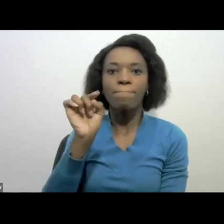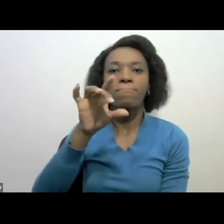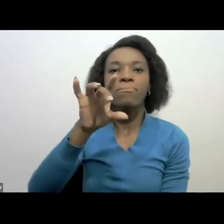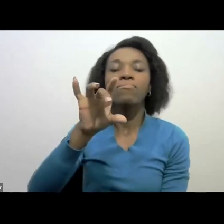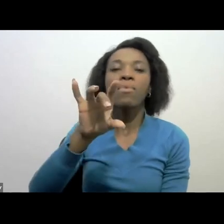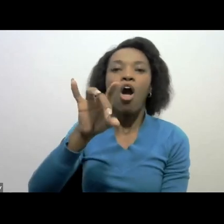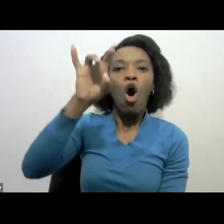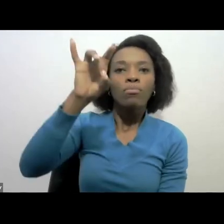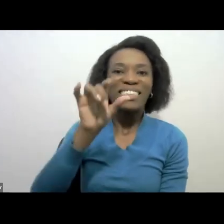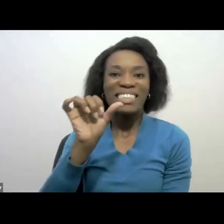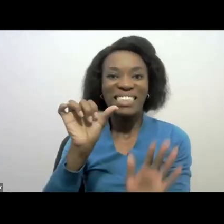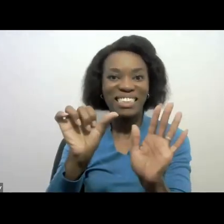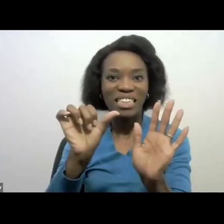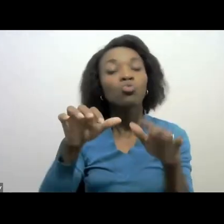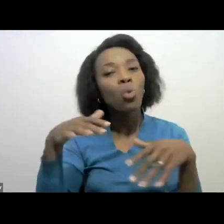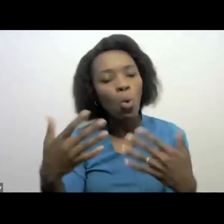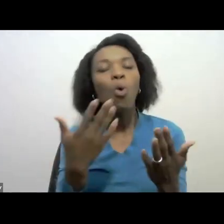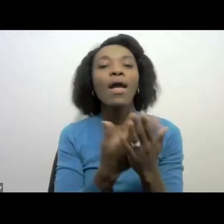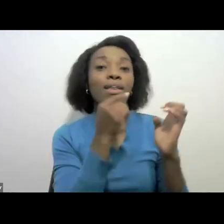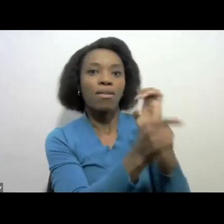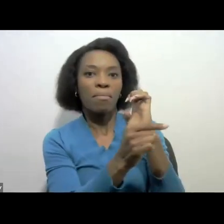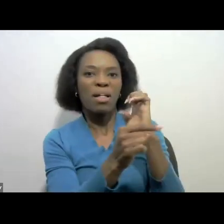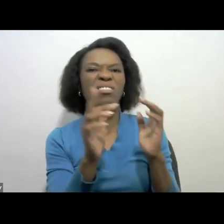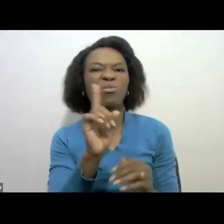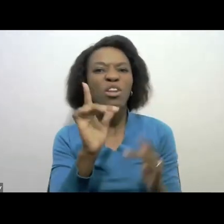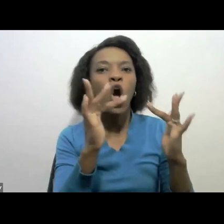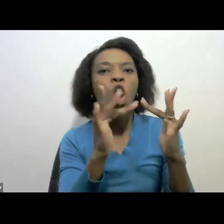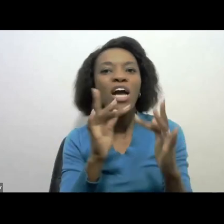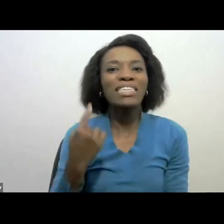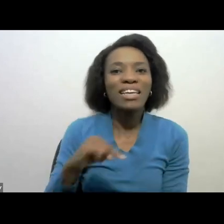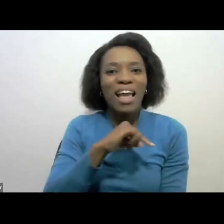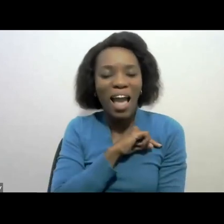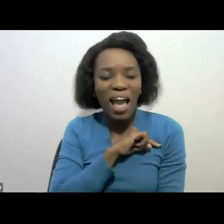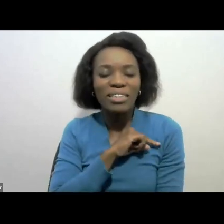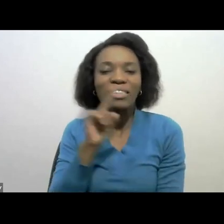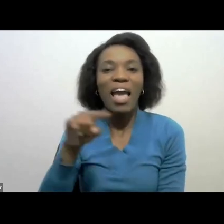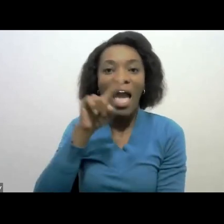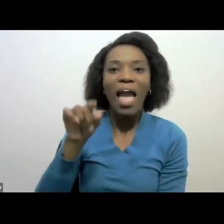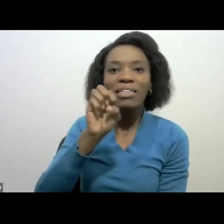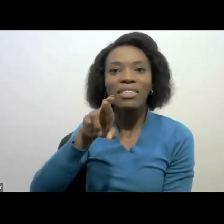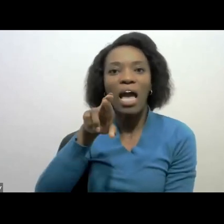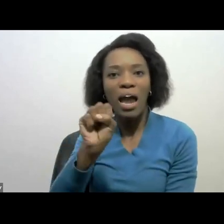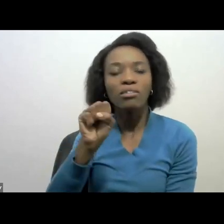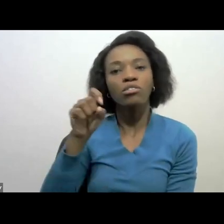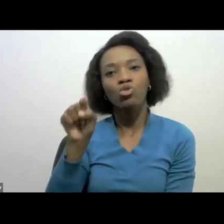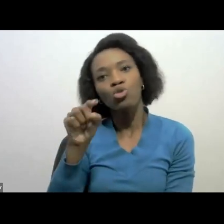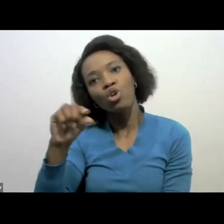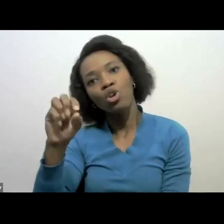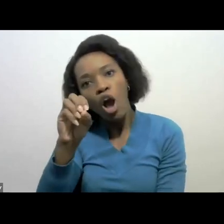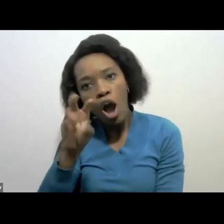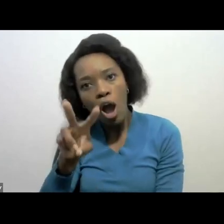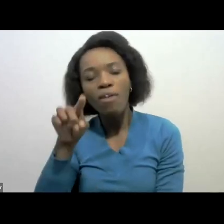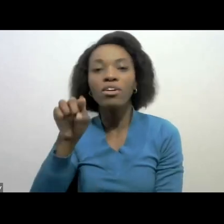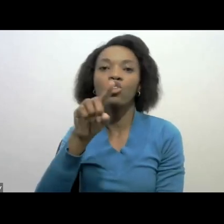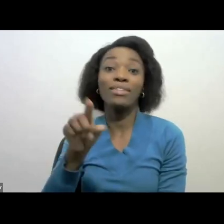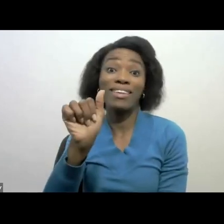you can email us at contactus at sas.gov.za. Remember, when you pose a